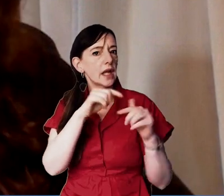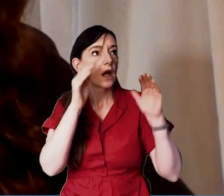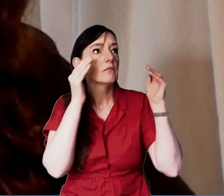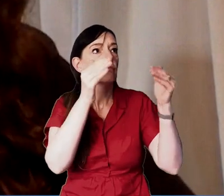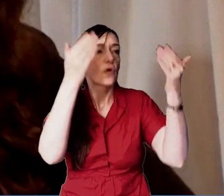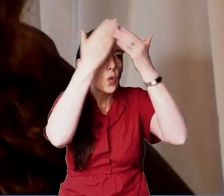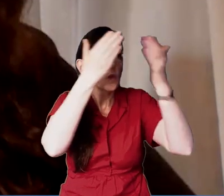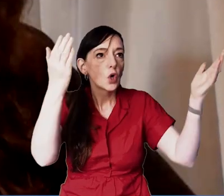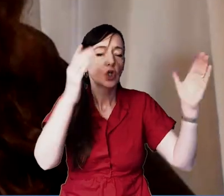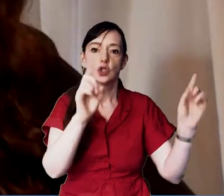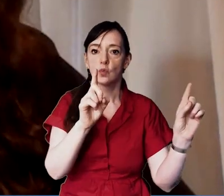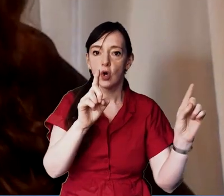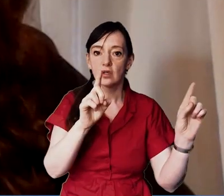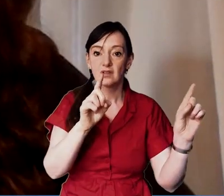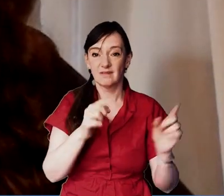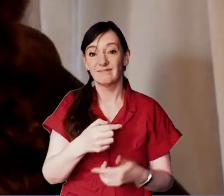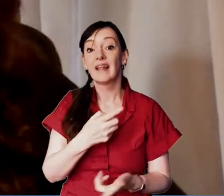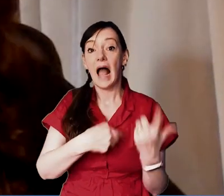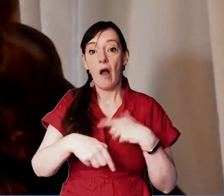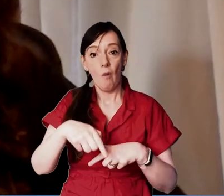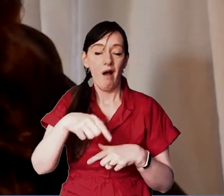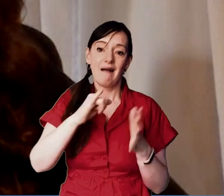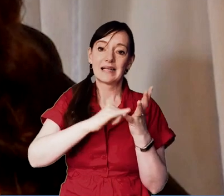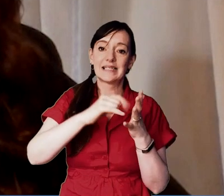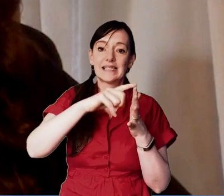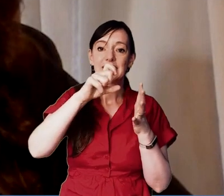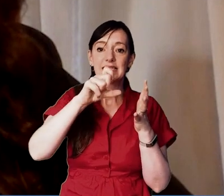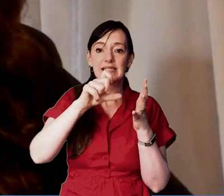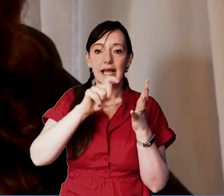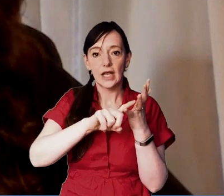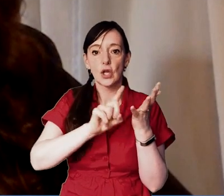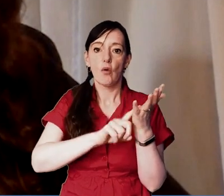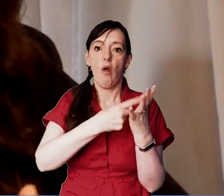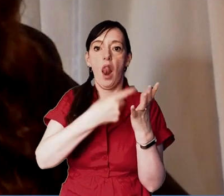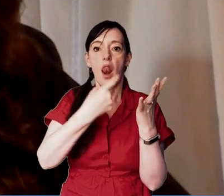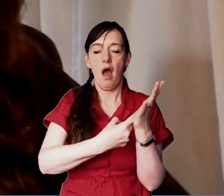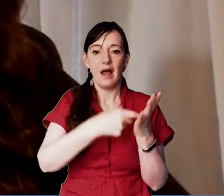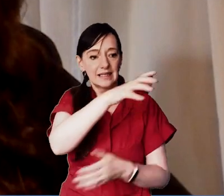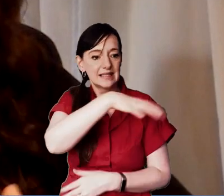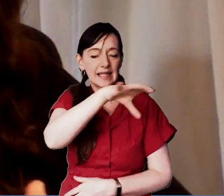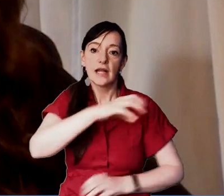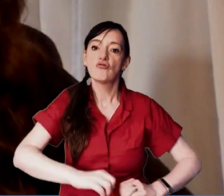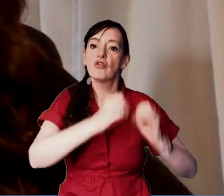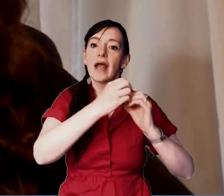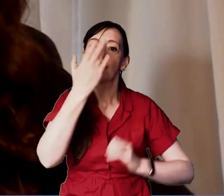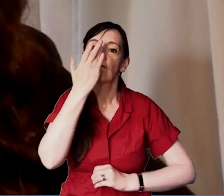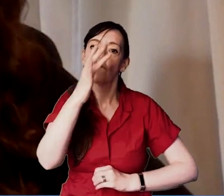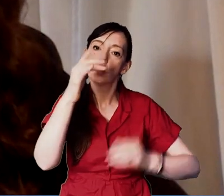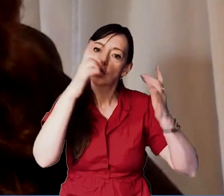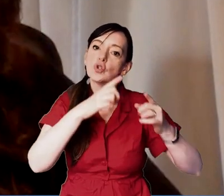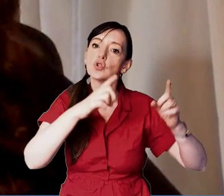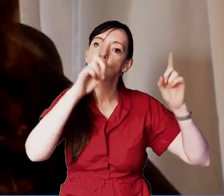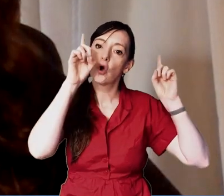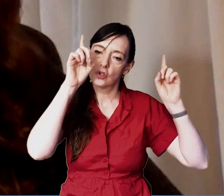will we worship our secular state has created substitutions for gods now idols are false gods